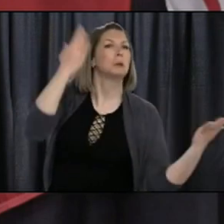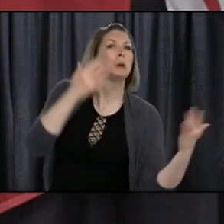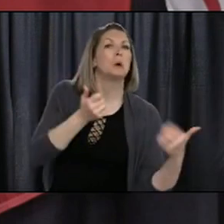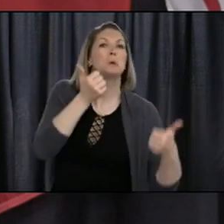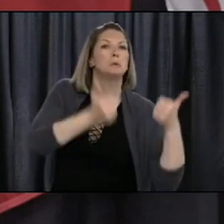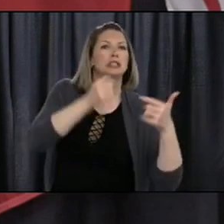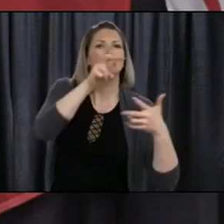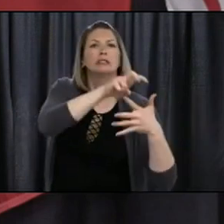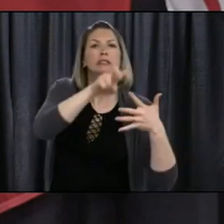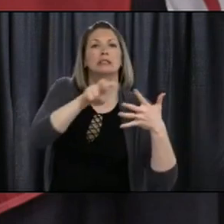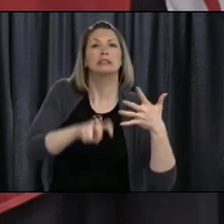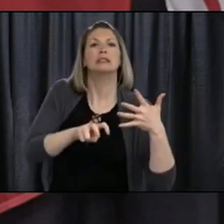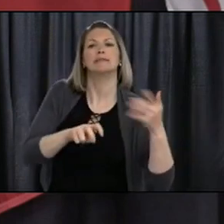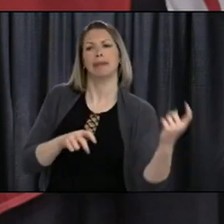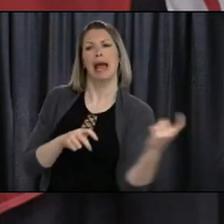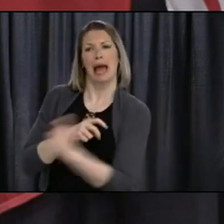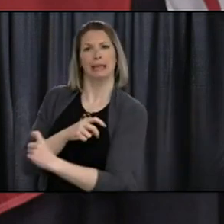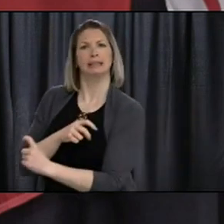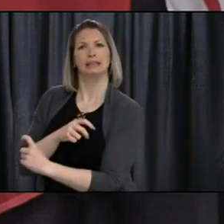over the next few days.